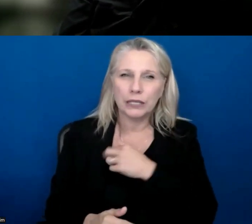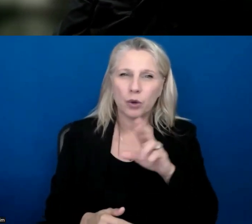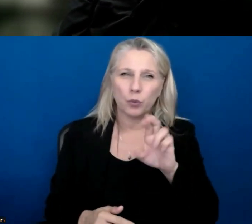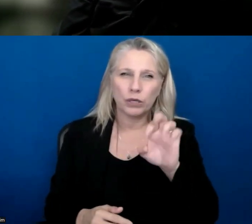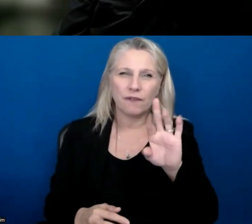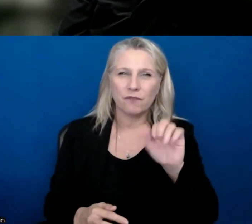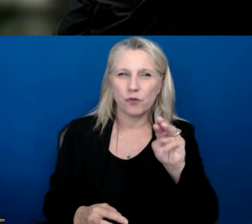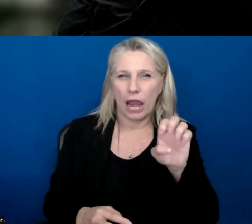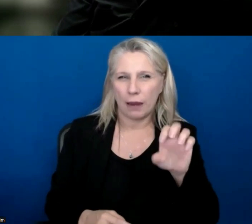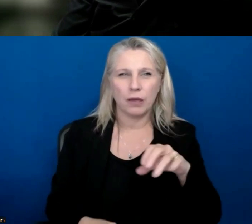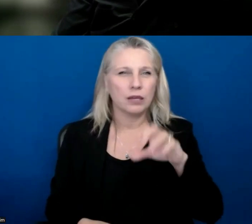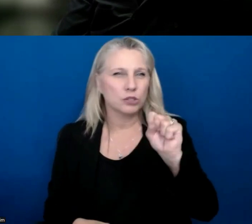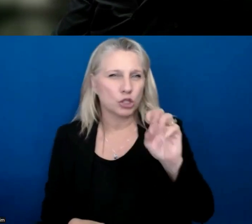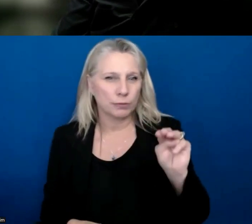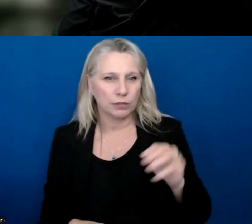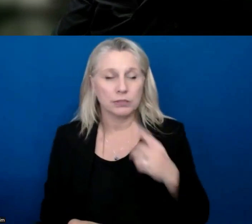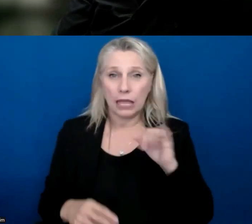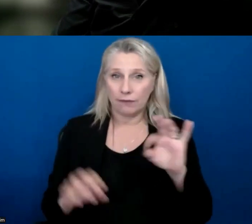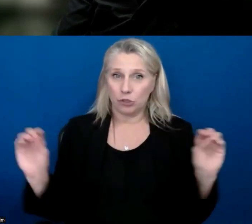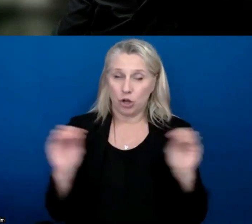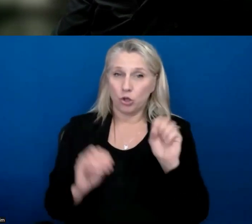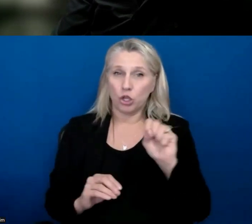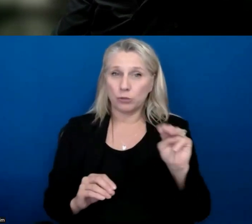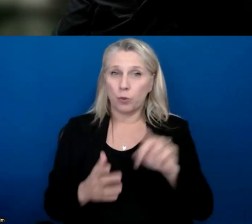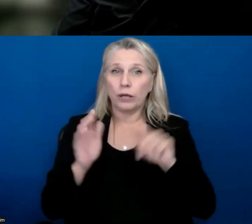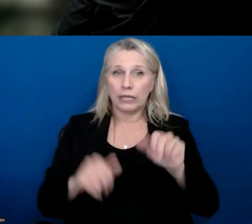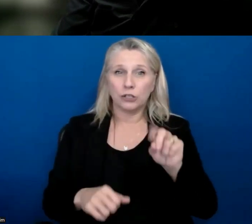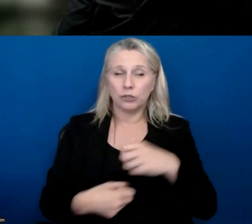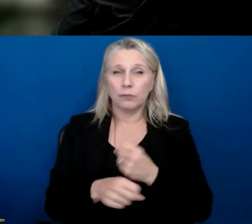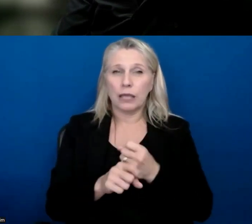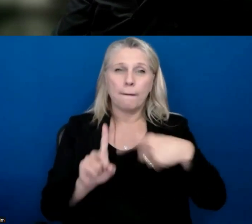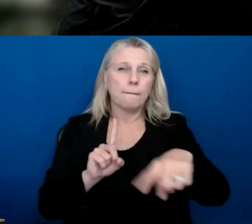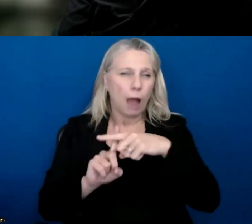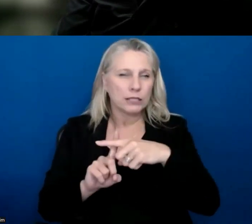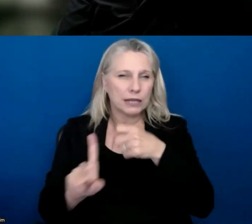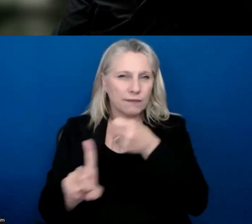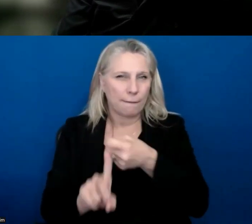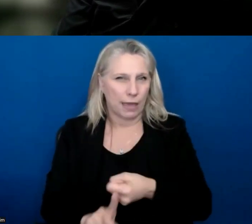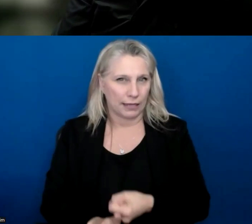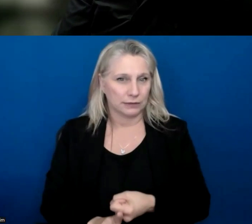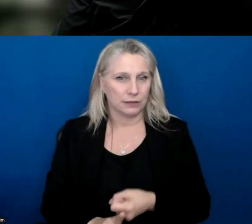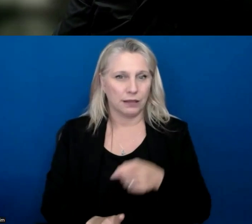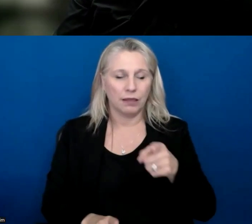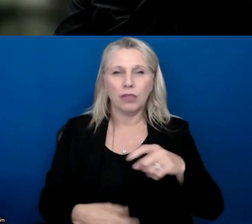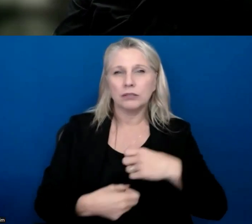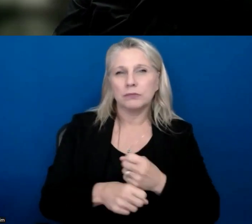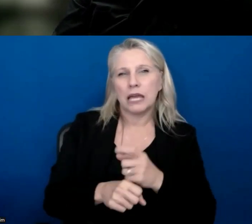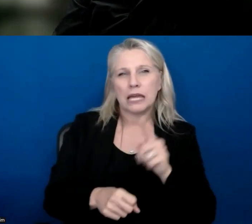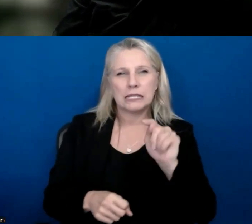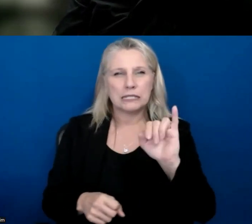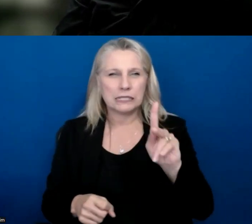said, okay, you guys are on social media. What can we do to be, make positive impact? So they started making their TikToks and Instagram,